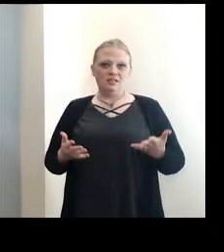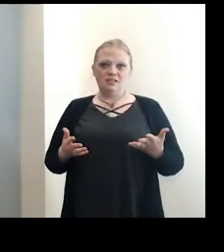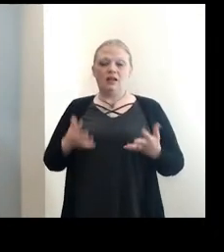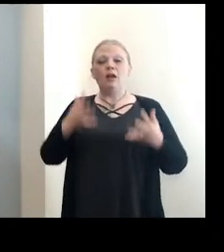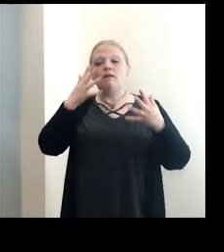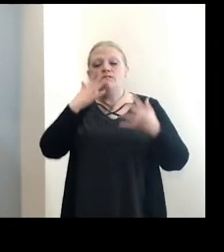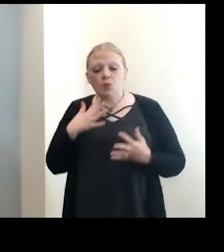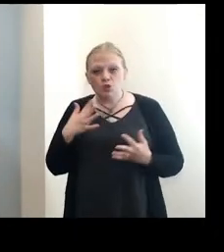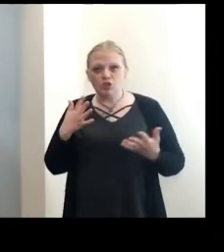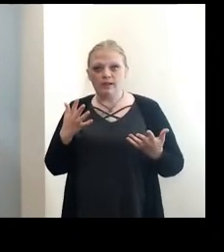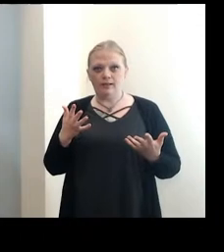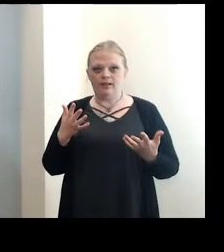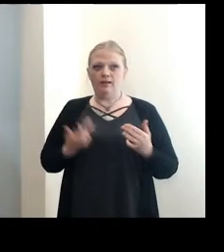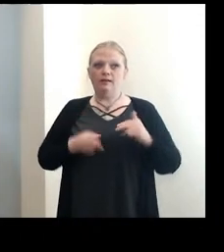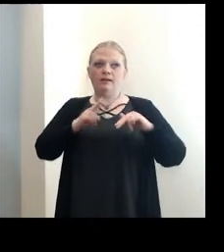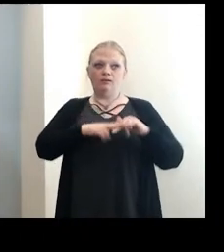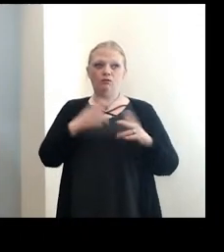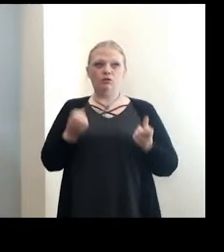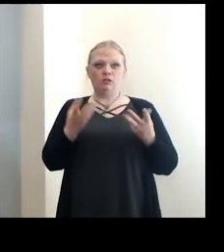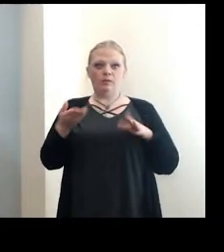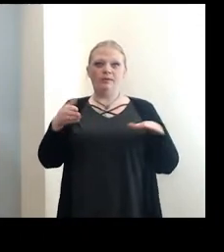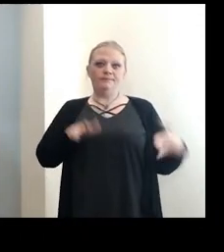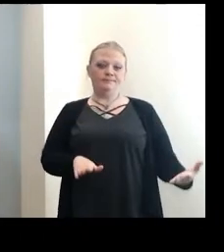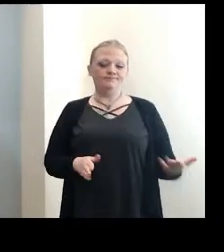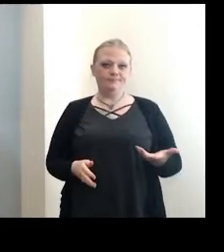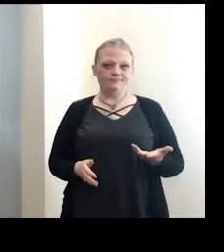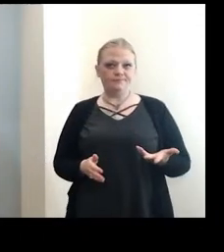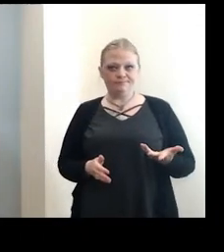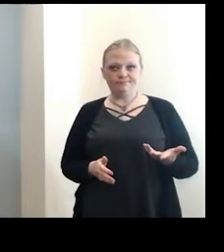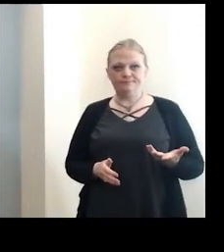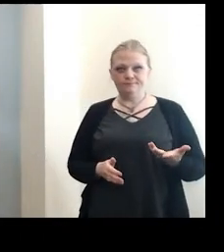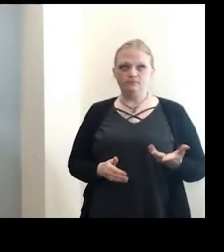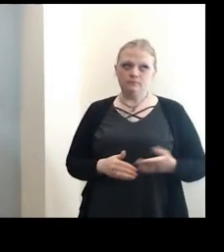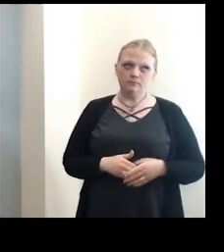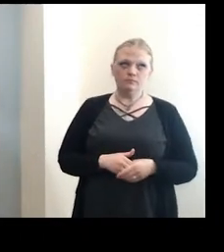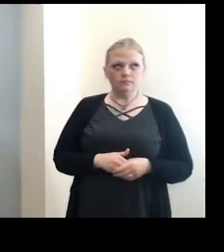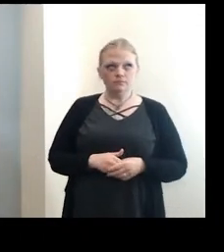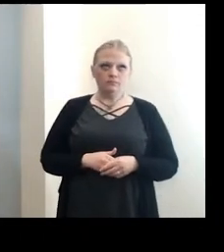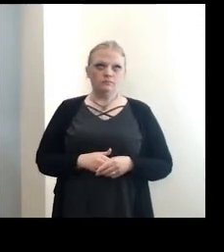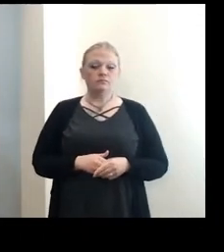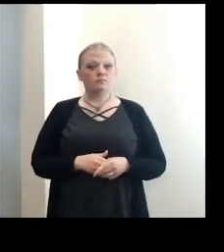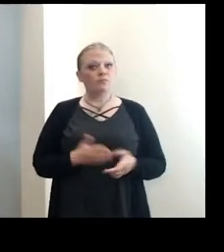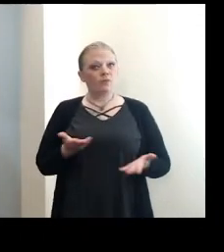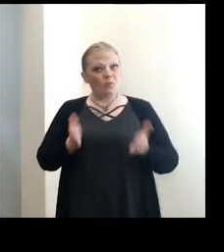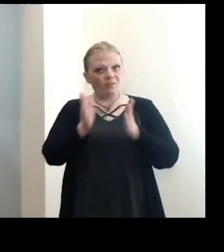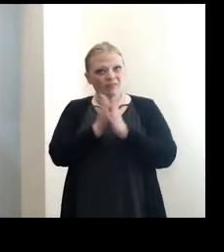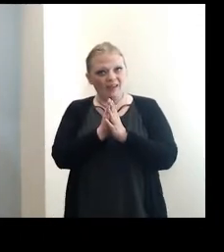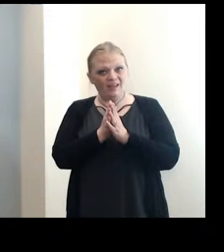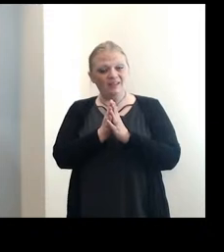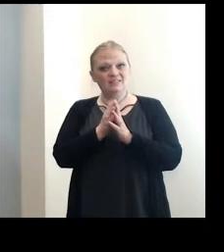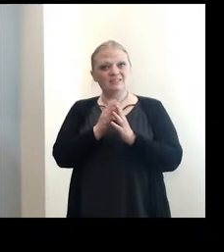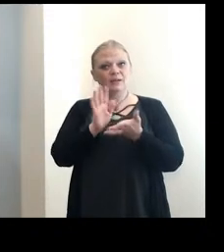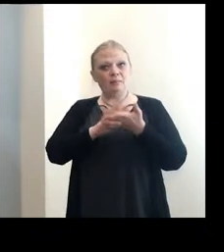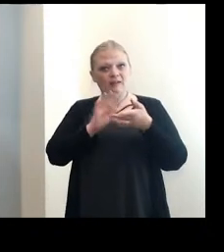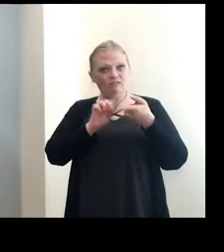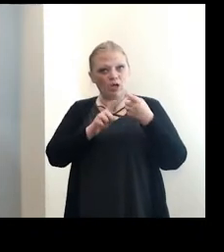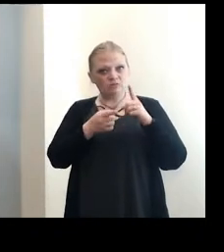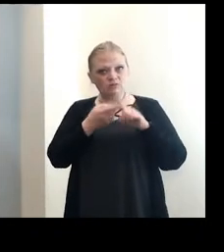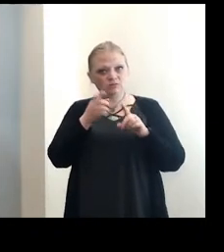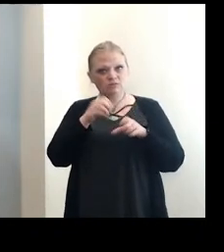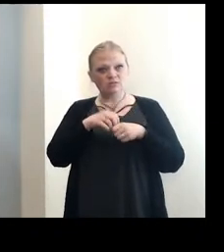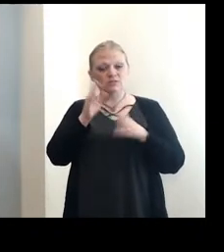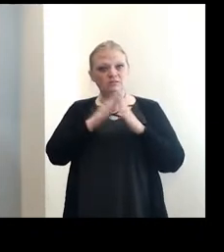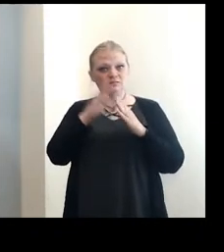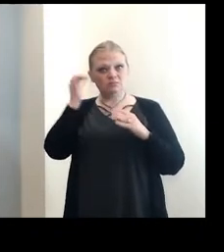unfortunately, increased deaths. So what I'm asking my friends in the city of Buffalo is take this seriously. We have a